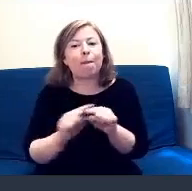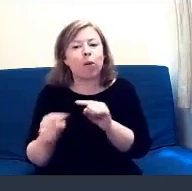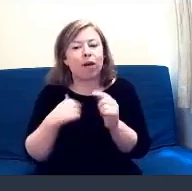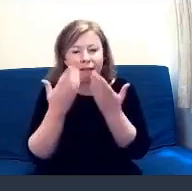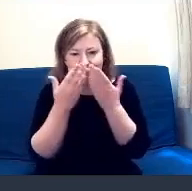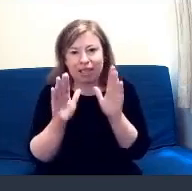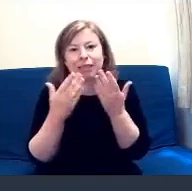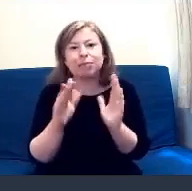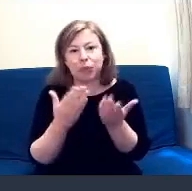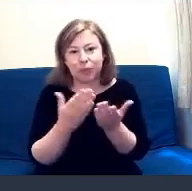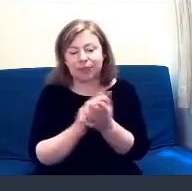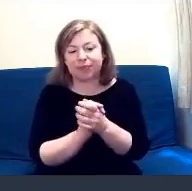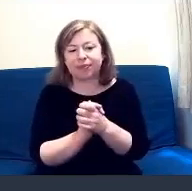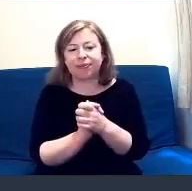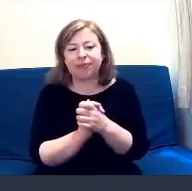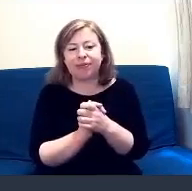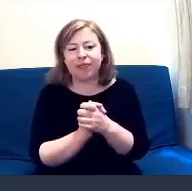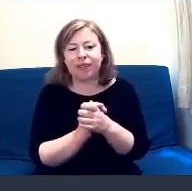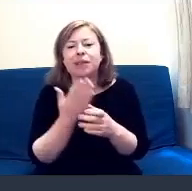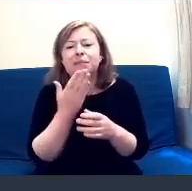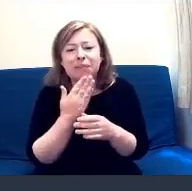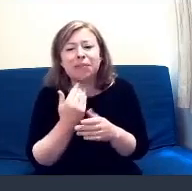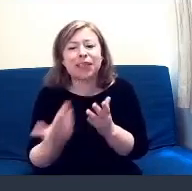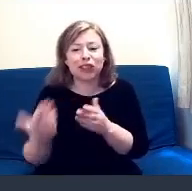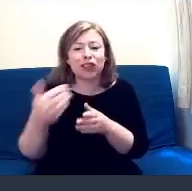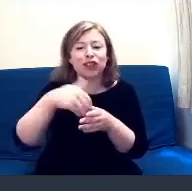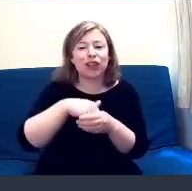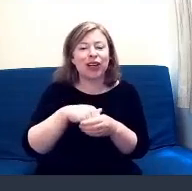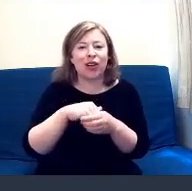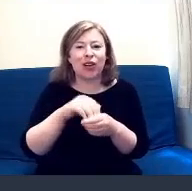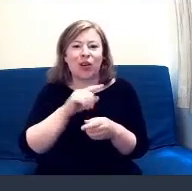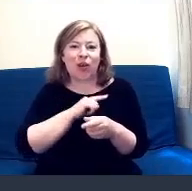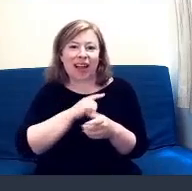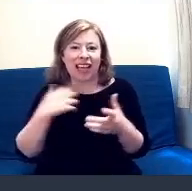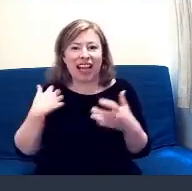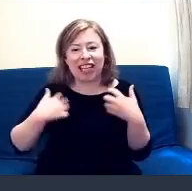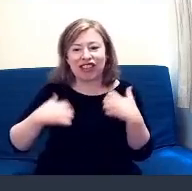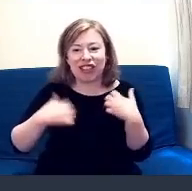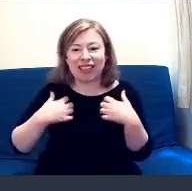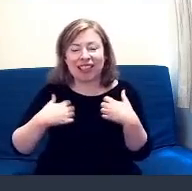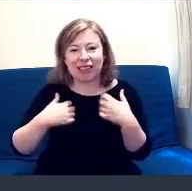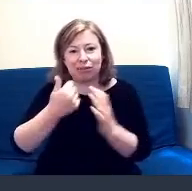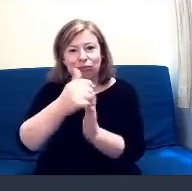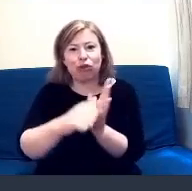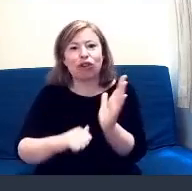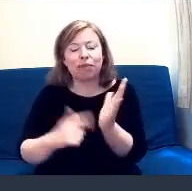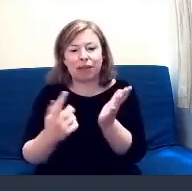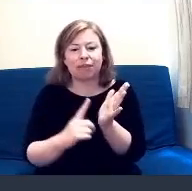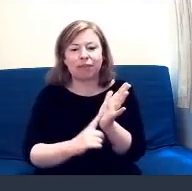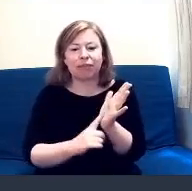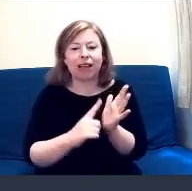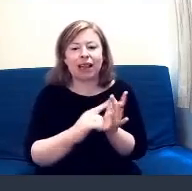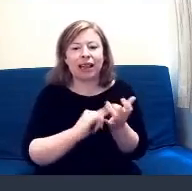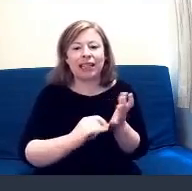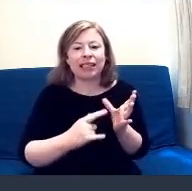And, you know, do join in because it's quite an interesting and exciting program. And Lisa will